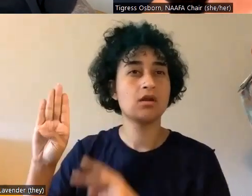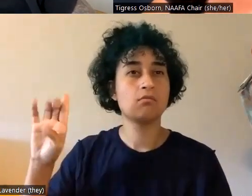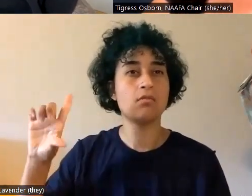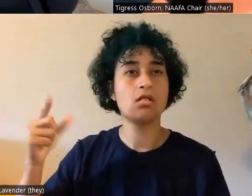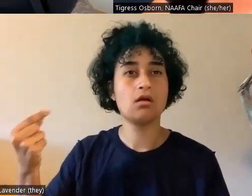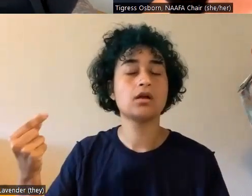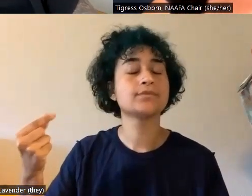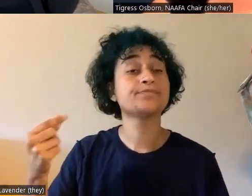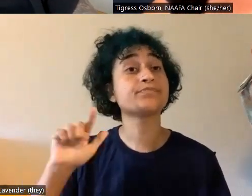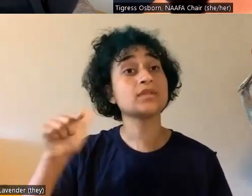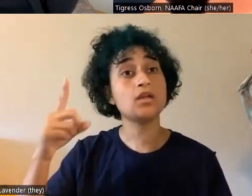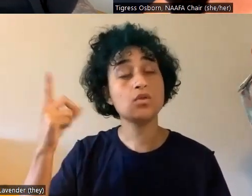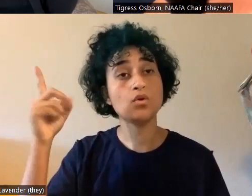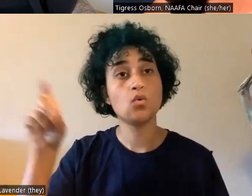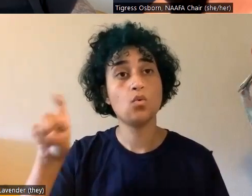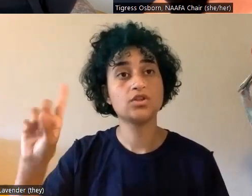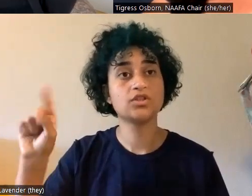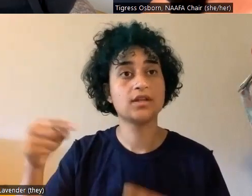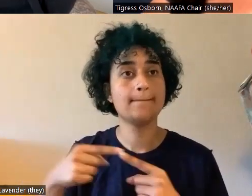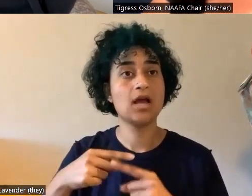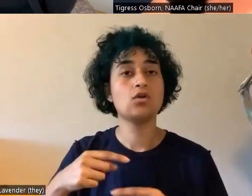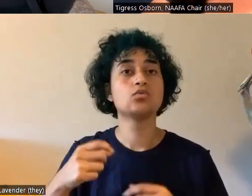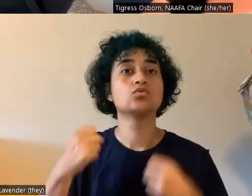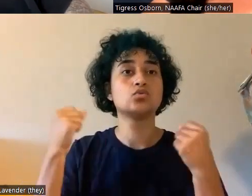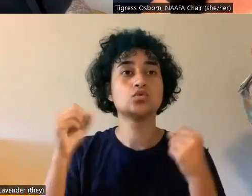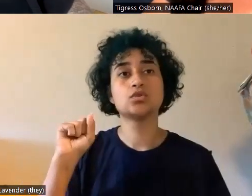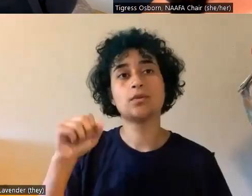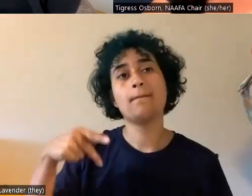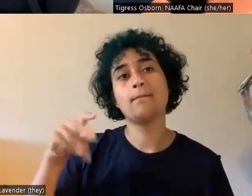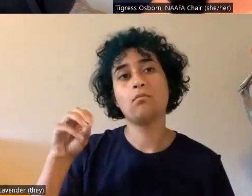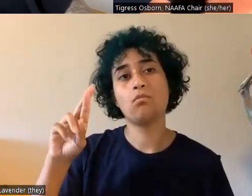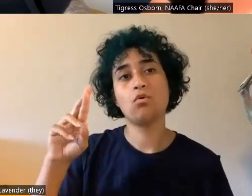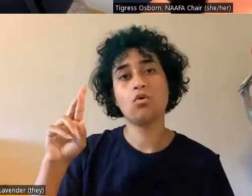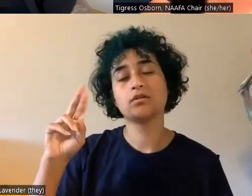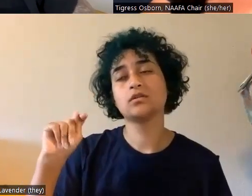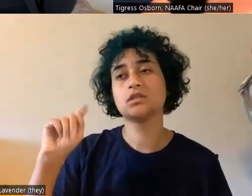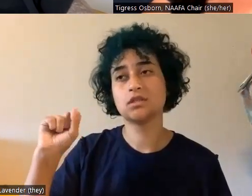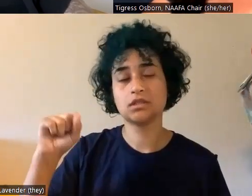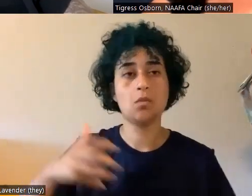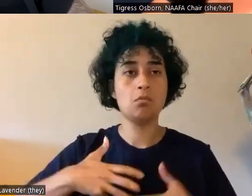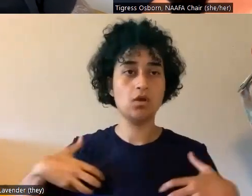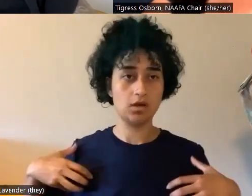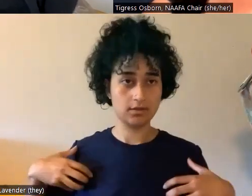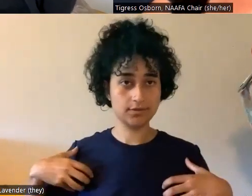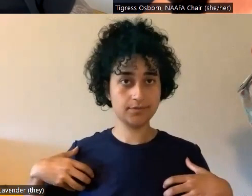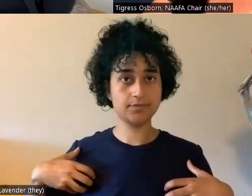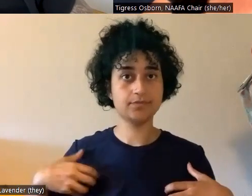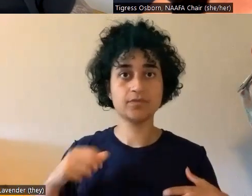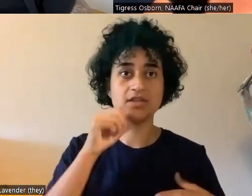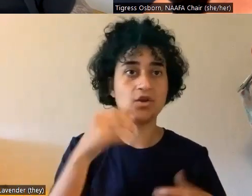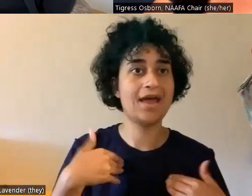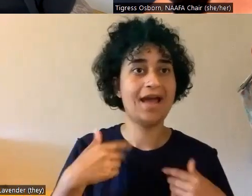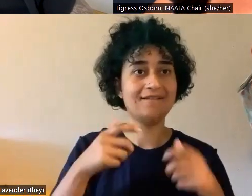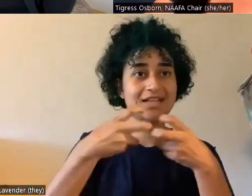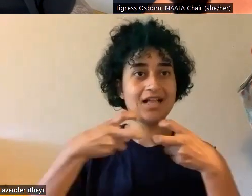question about sports bras, um, sports bra styles without zippers or clasp